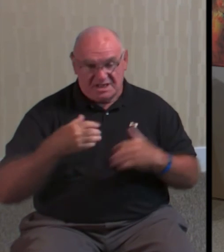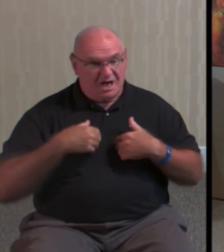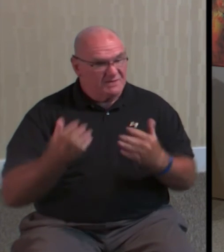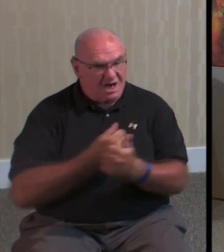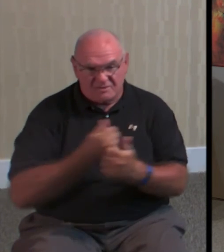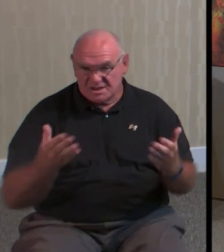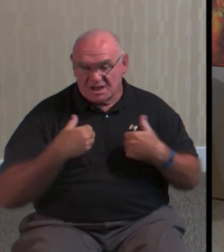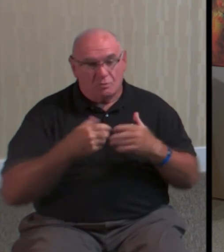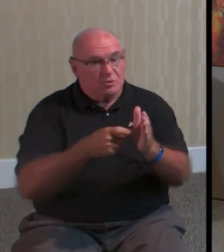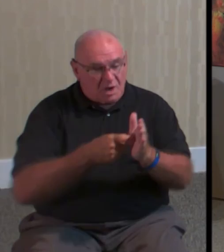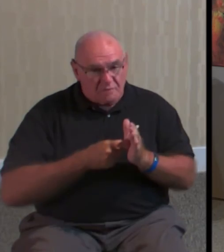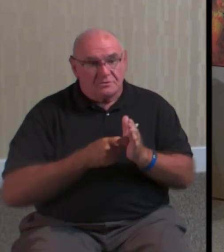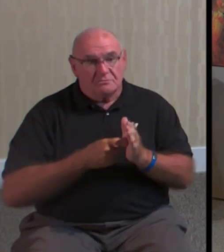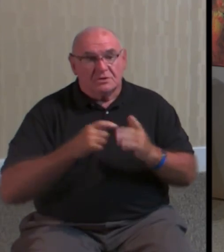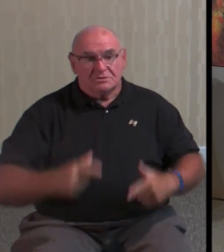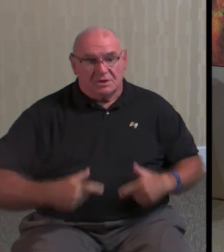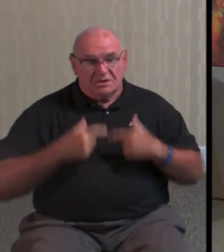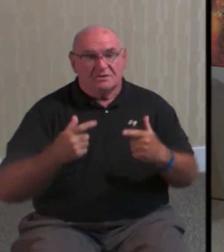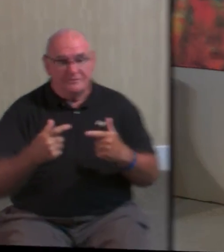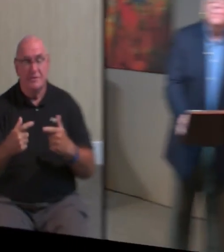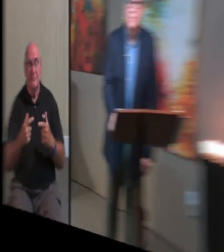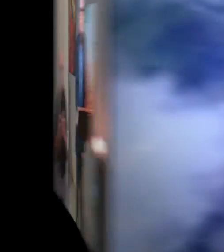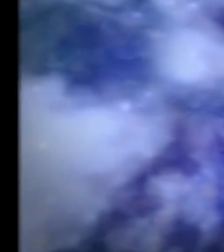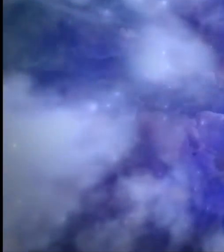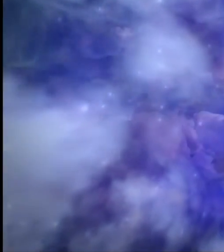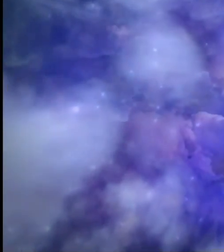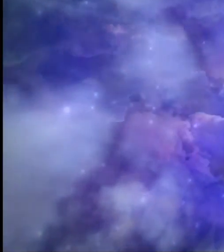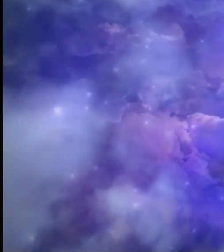I require to live the life of my dreams